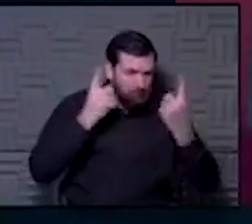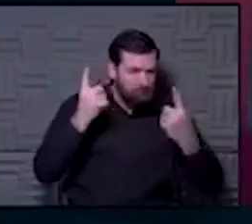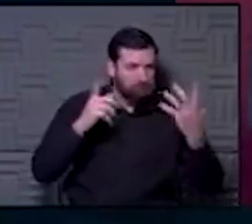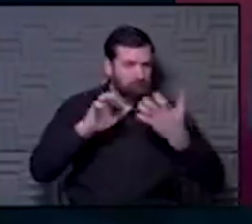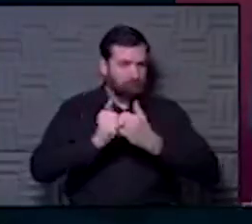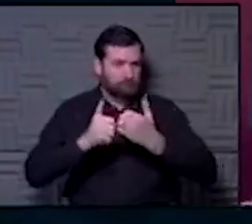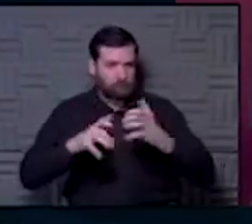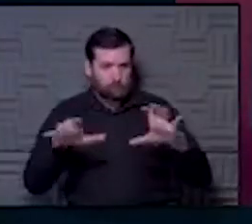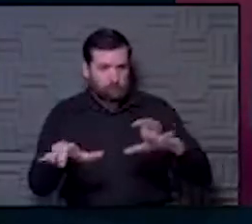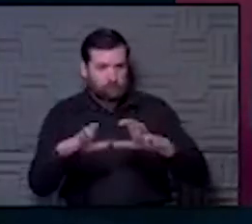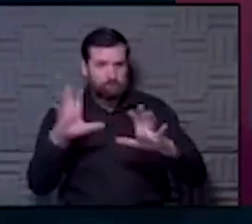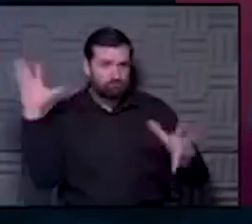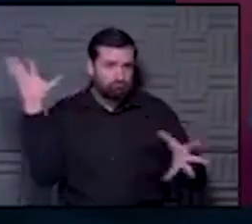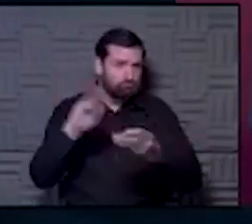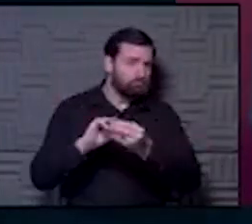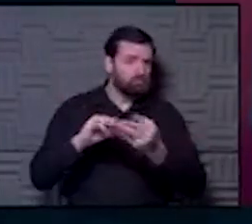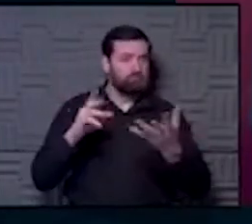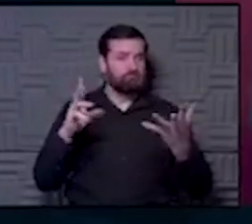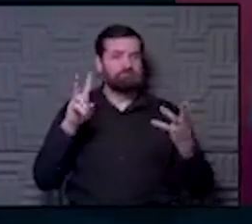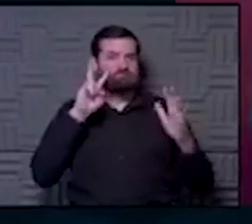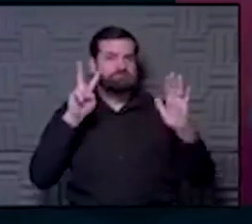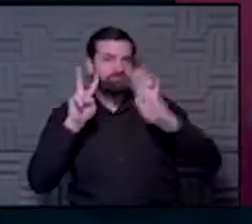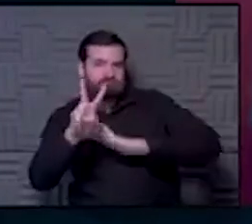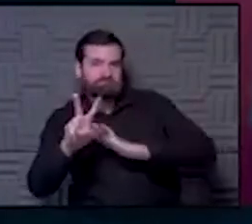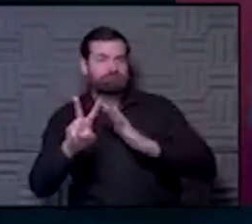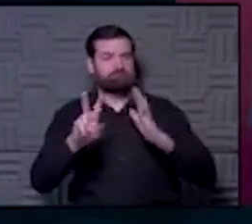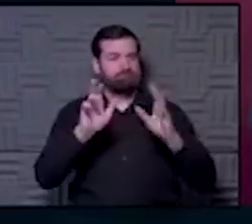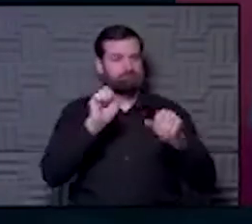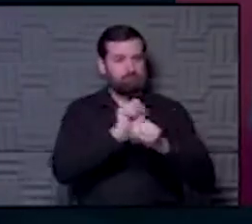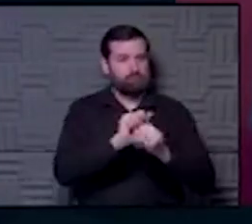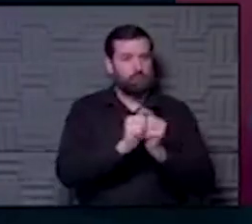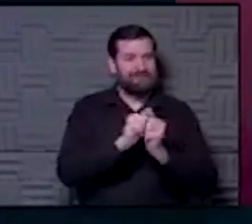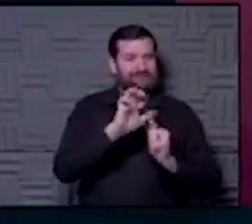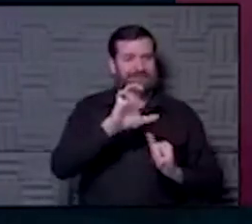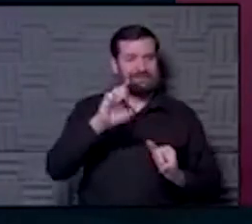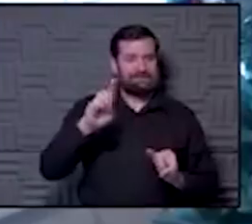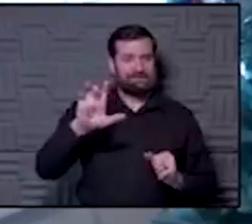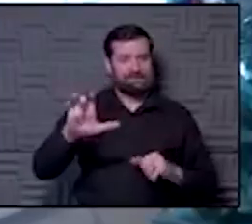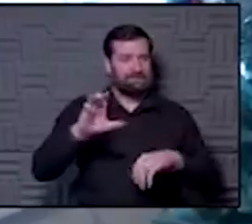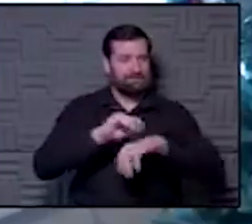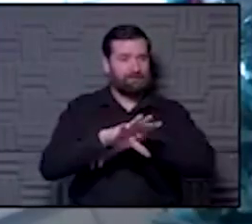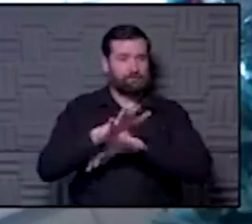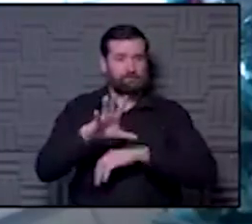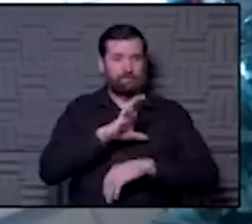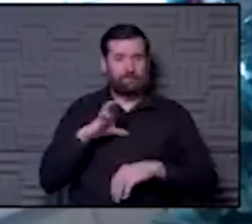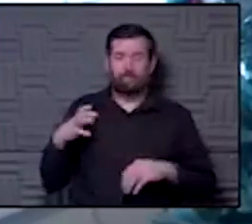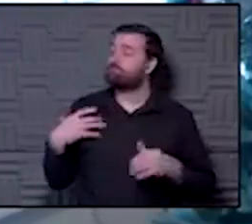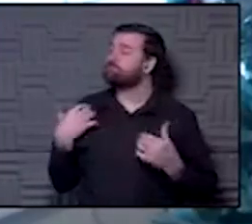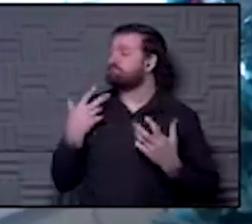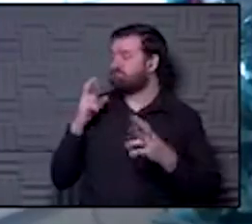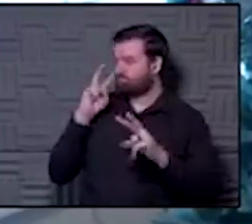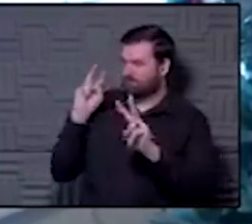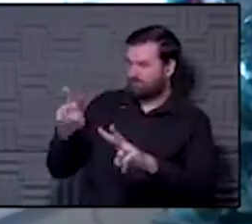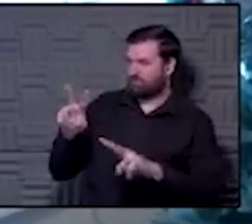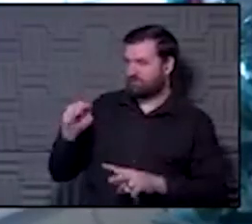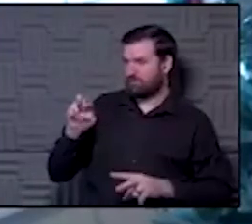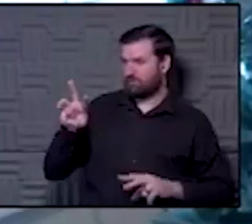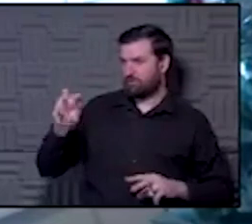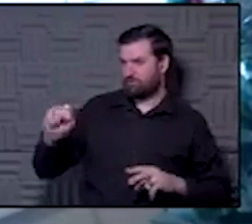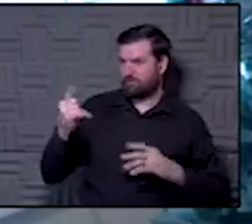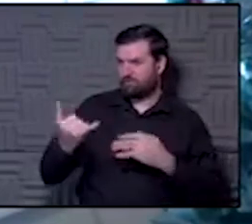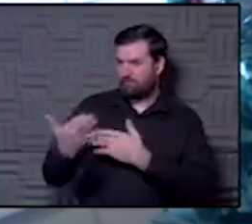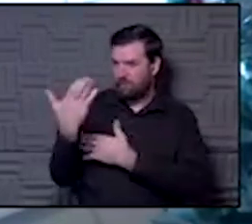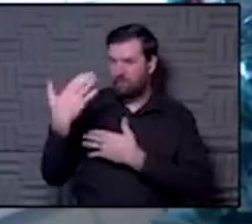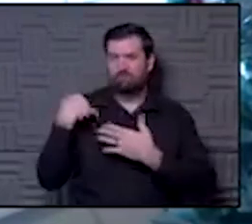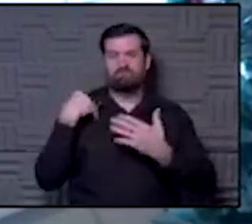overall, and where you see things going, and your work with the CDC Advisory Committee. Well, I was watching the news this morning, and the data that was